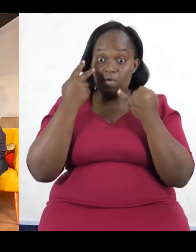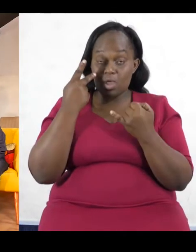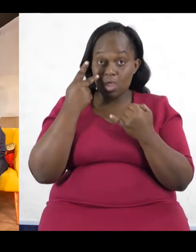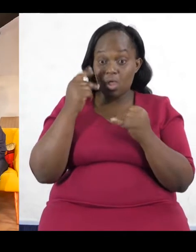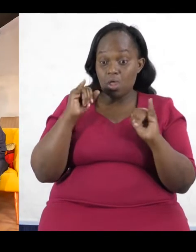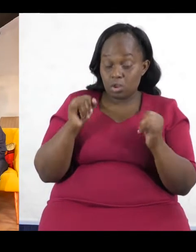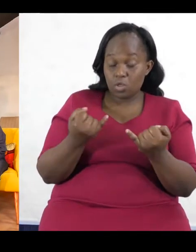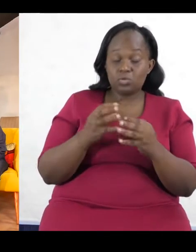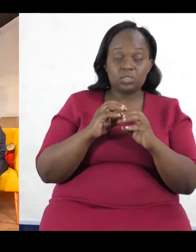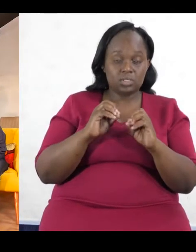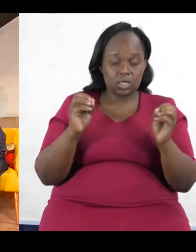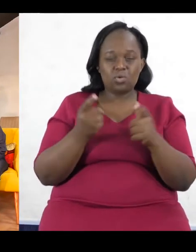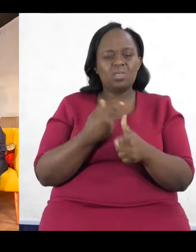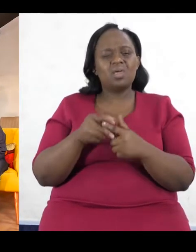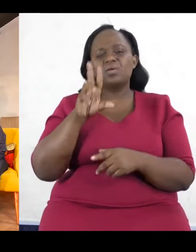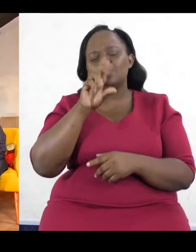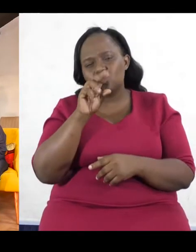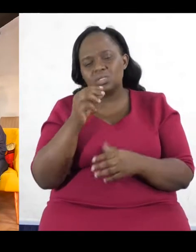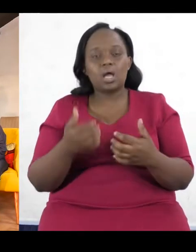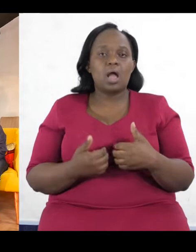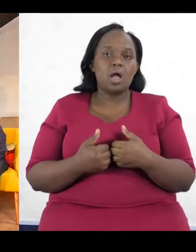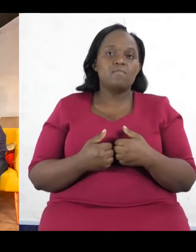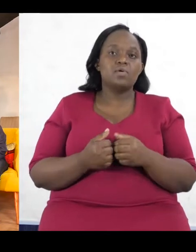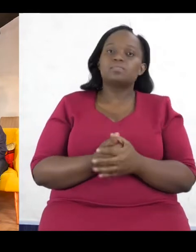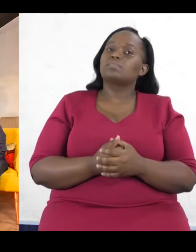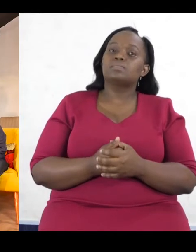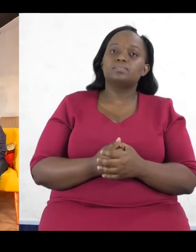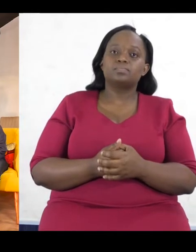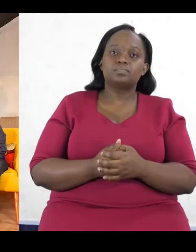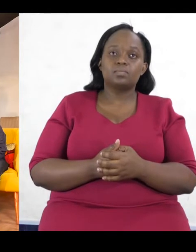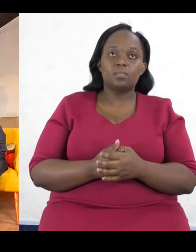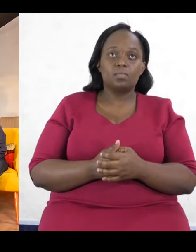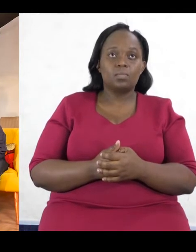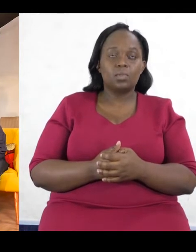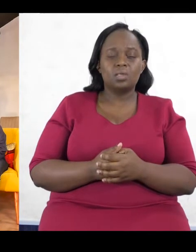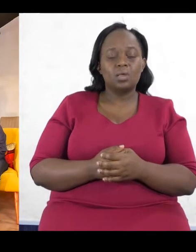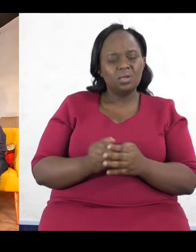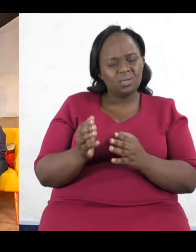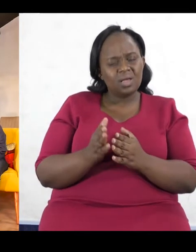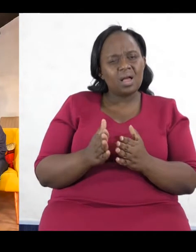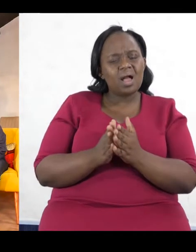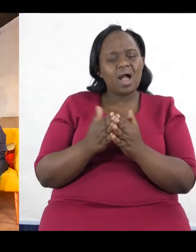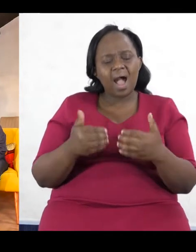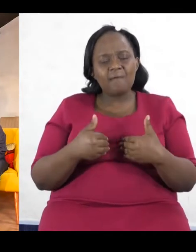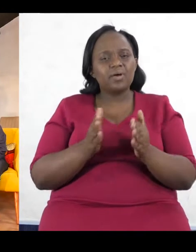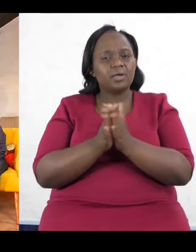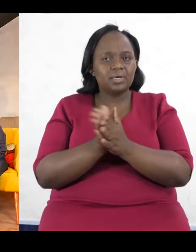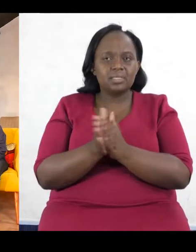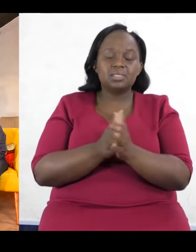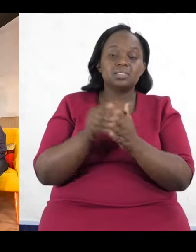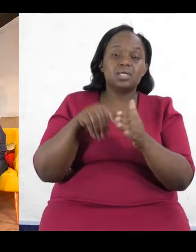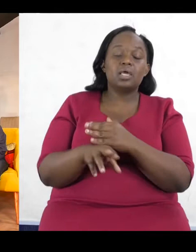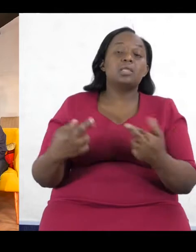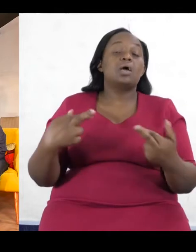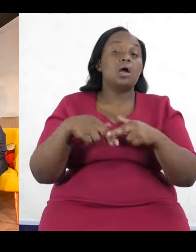want to watch the news, you have Twitter that really summarizes the news for you in 140 characters. You can look at that. But